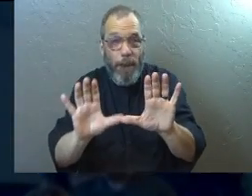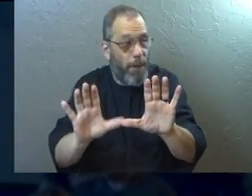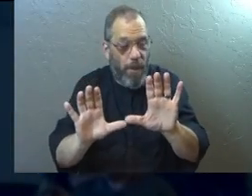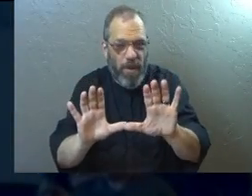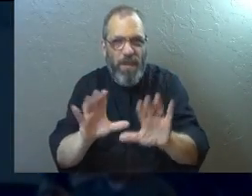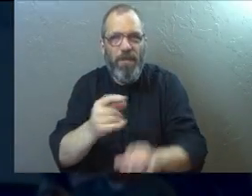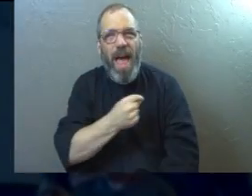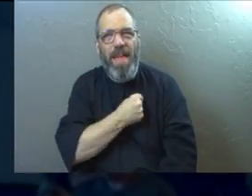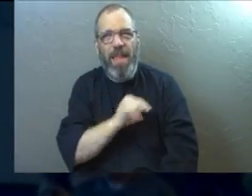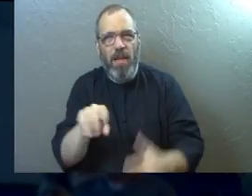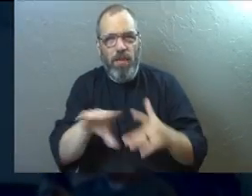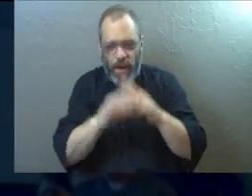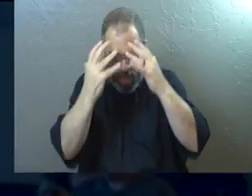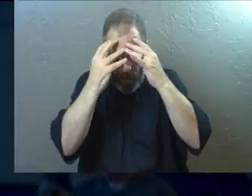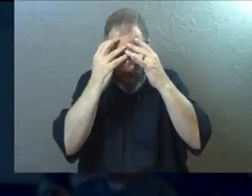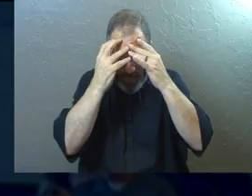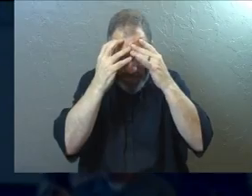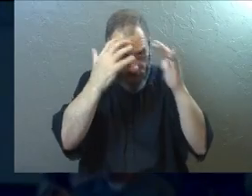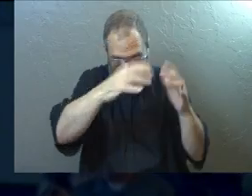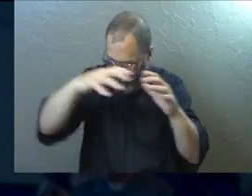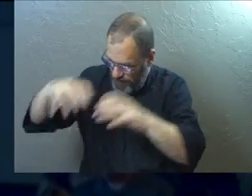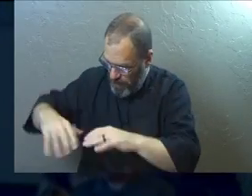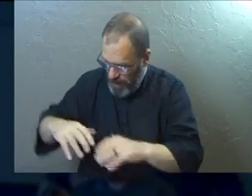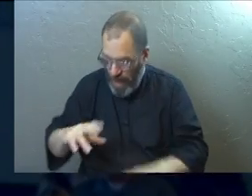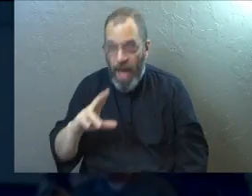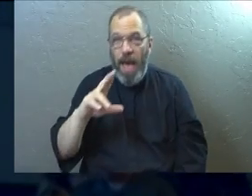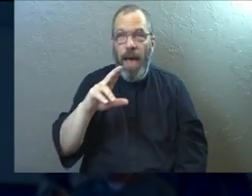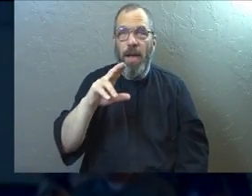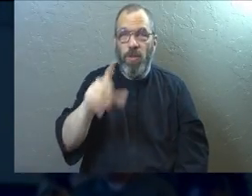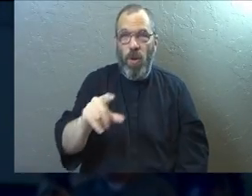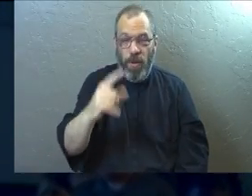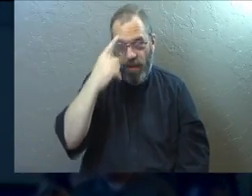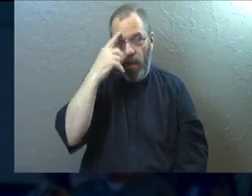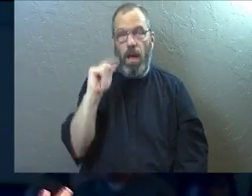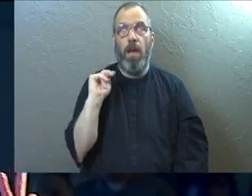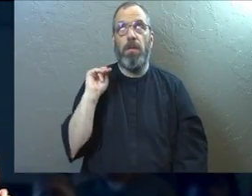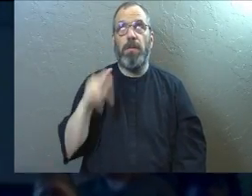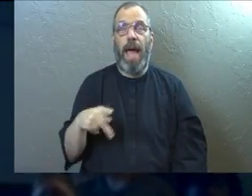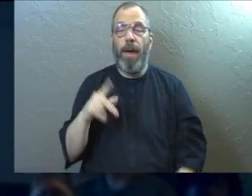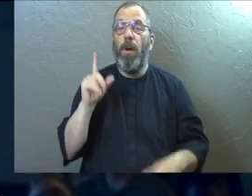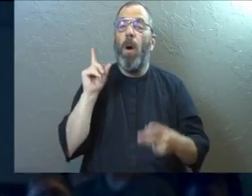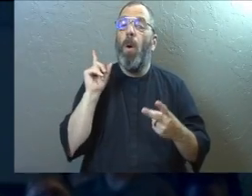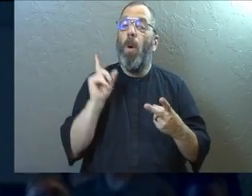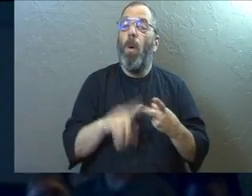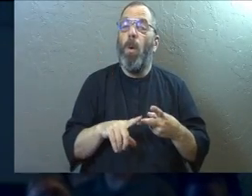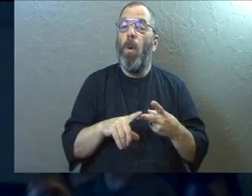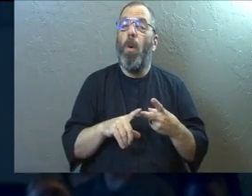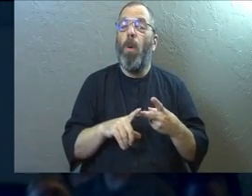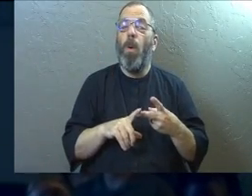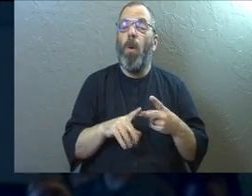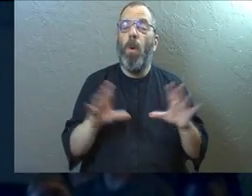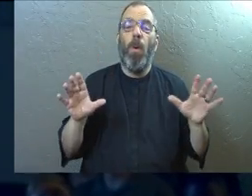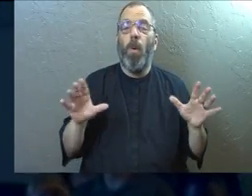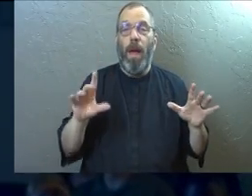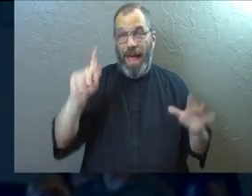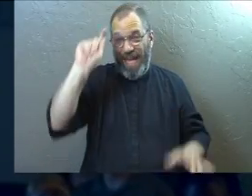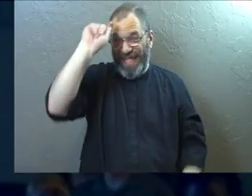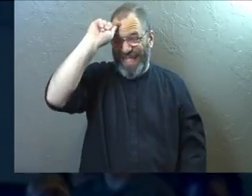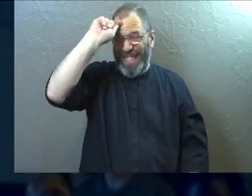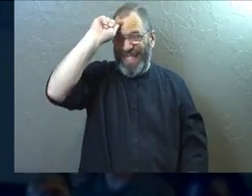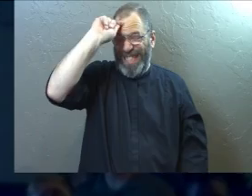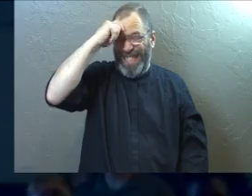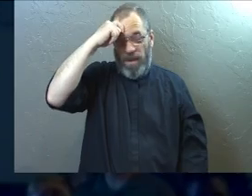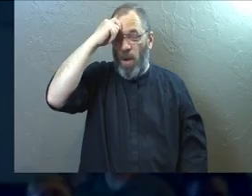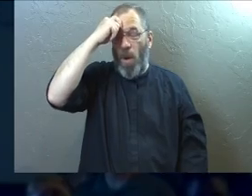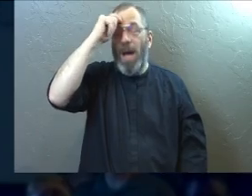need to take a little theological break. So either nap is your number one option, or number two, really turn your brains on